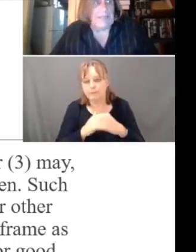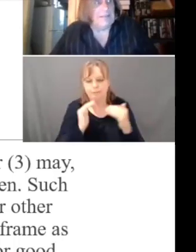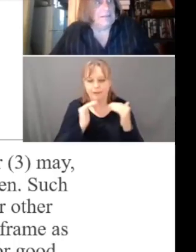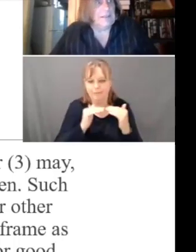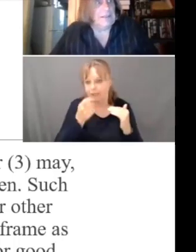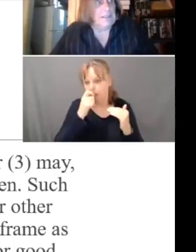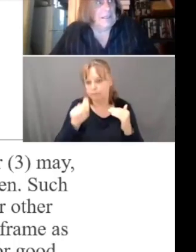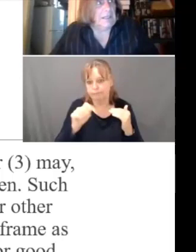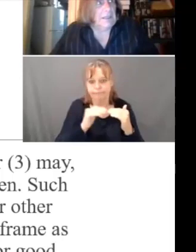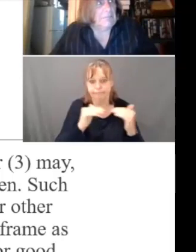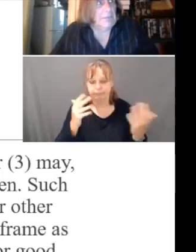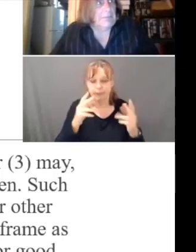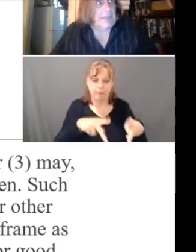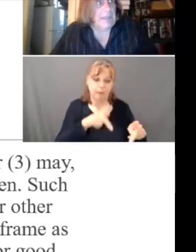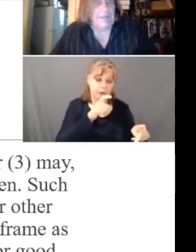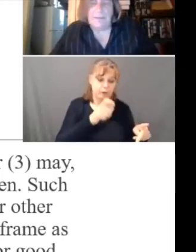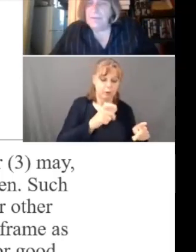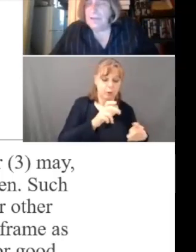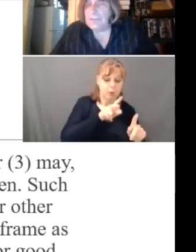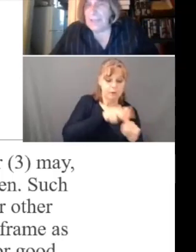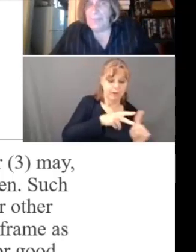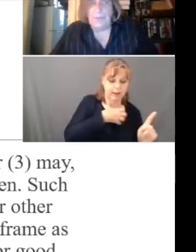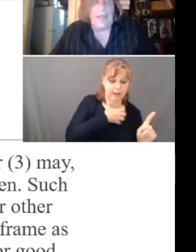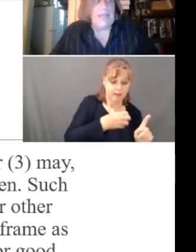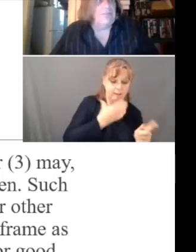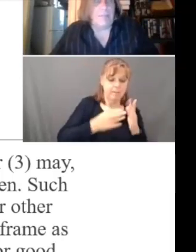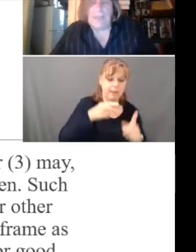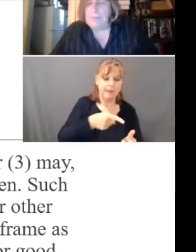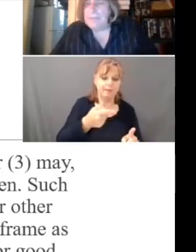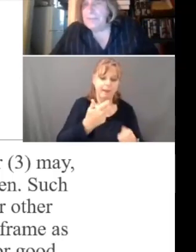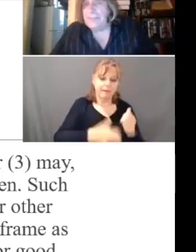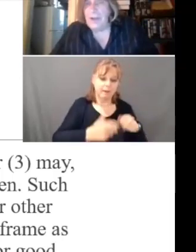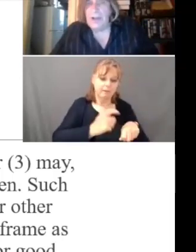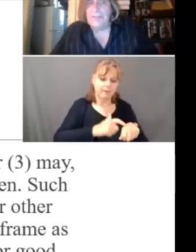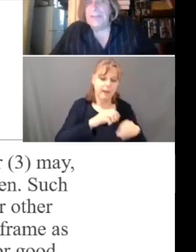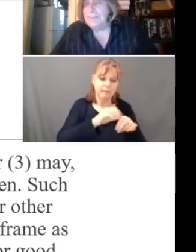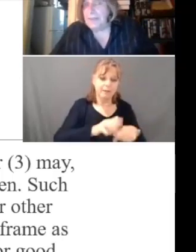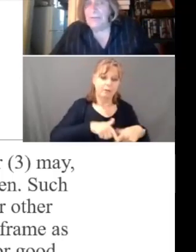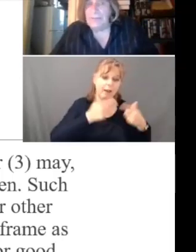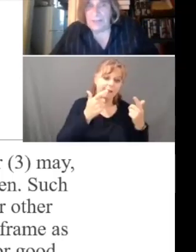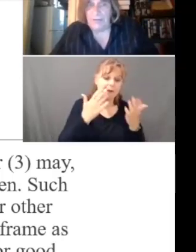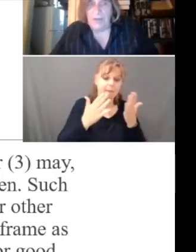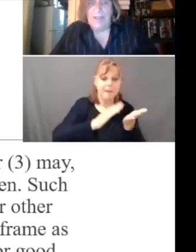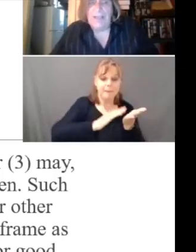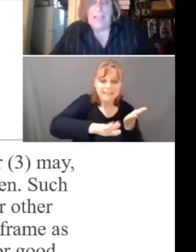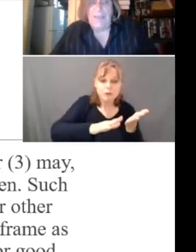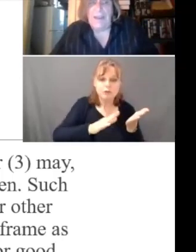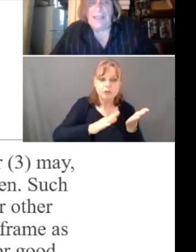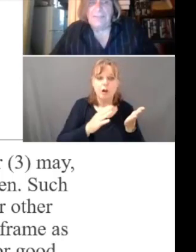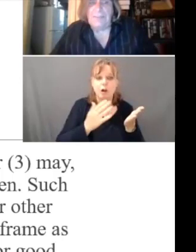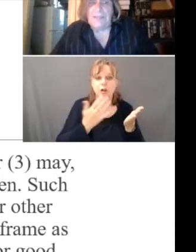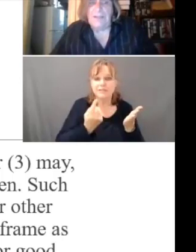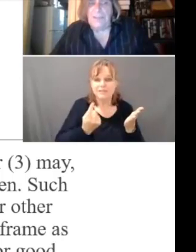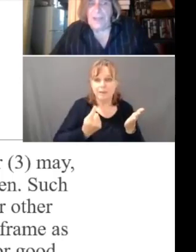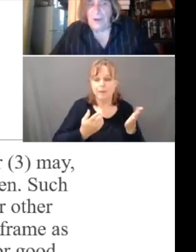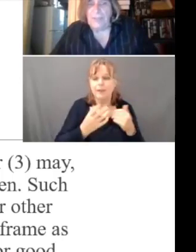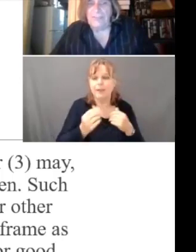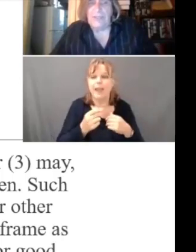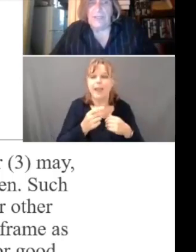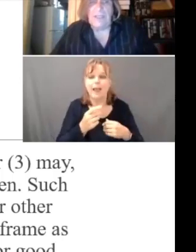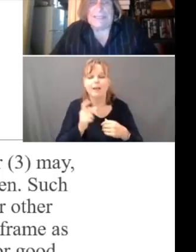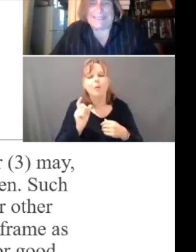the complaint might be having a difficult time in their life, they may have been discharged, et cetera, et cetera. And there has to be